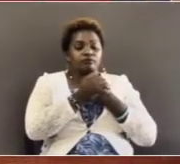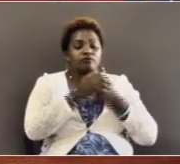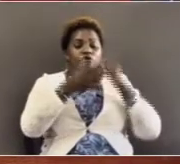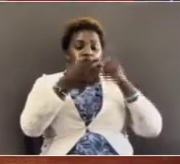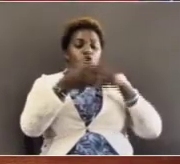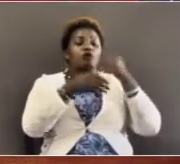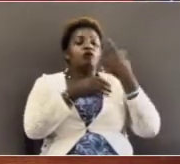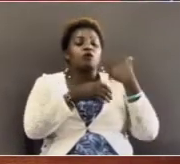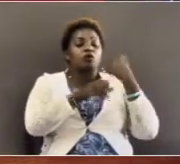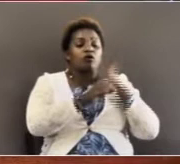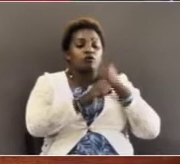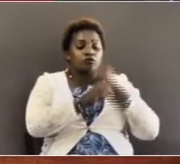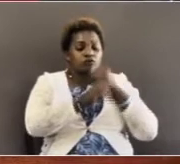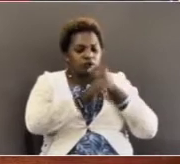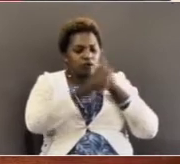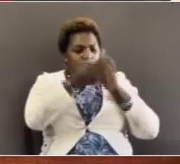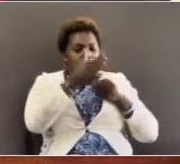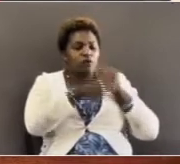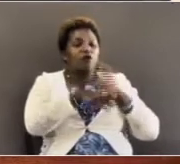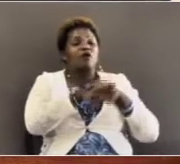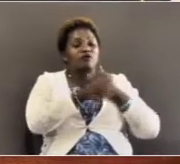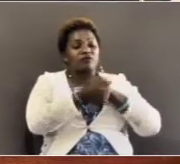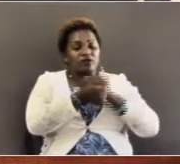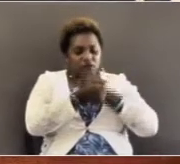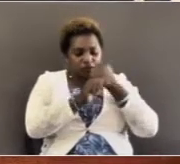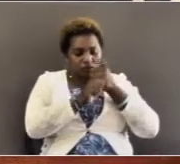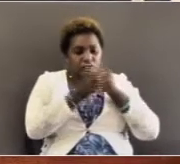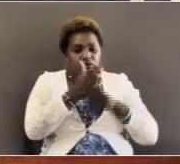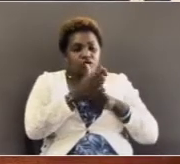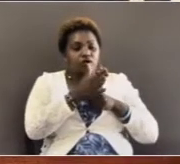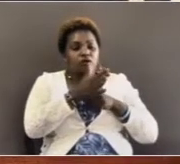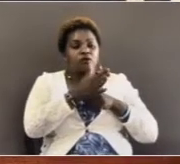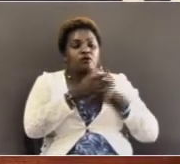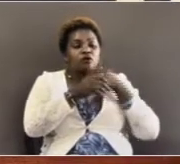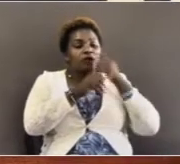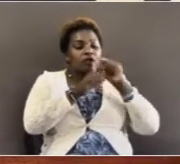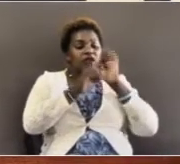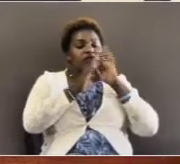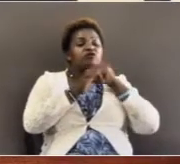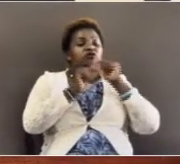what did you do how about Sunday